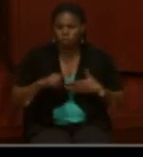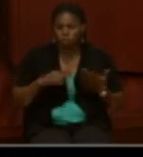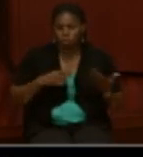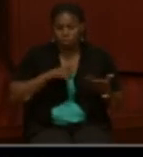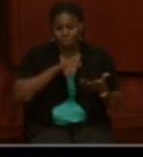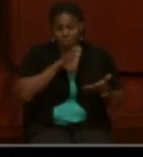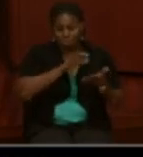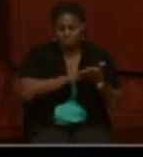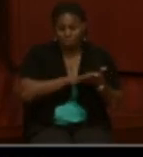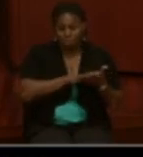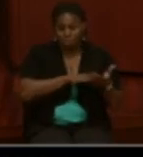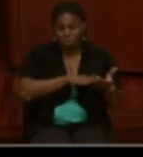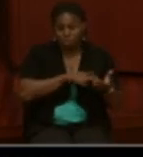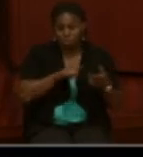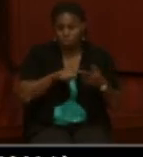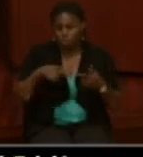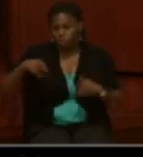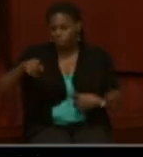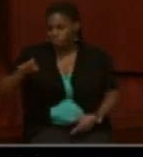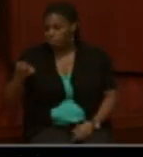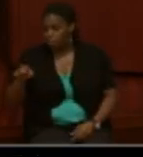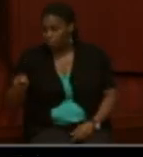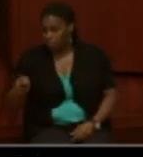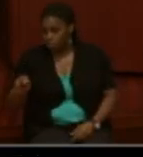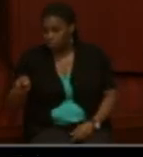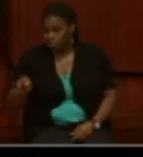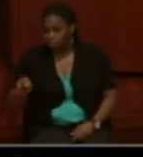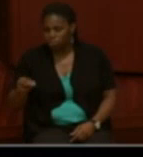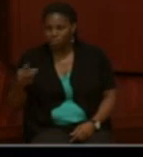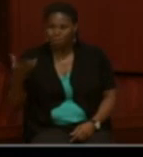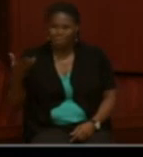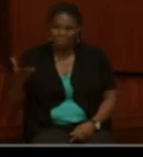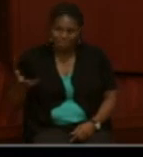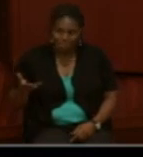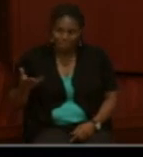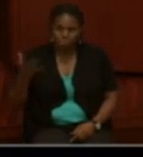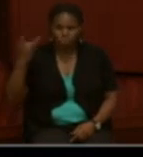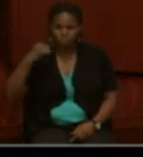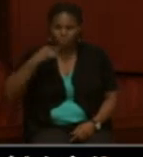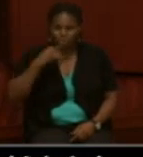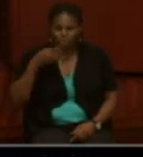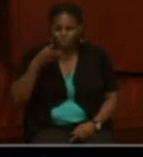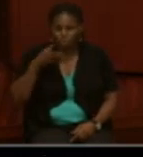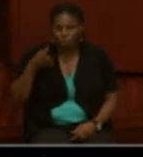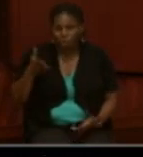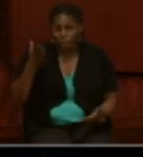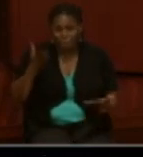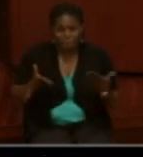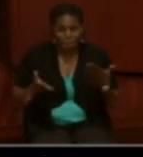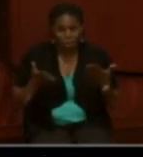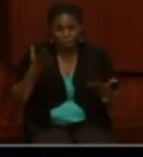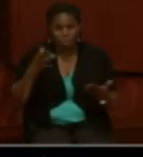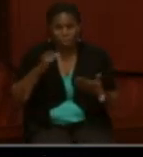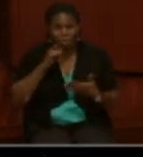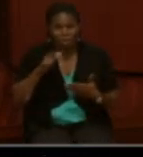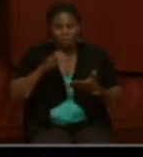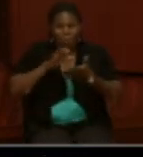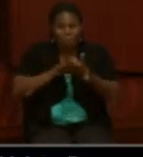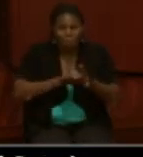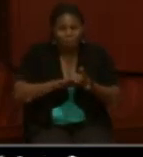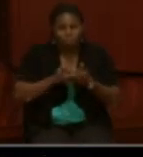marriage to Samuel Patterson, which is why I've kind of phrased it the way I have where he may or may not have been married to her.